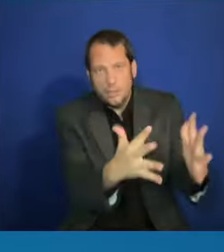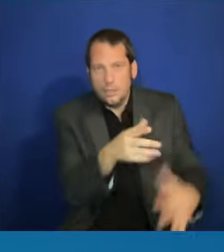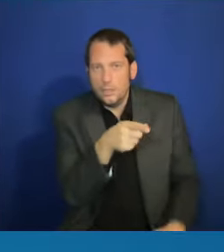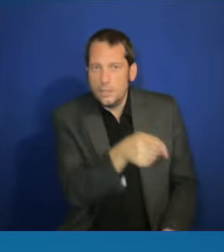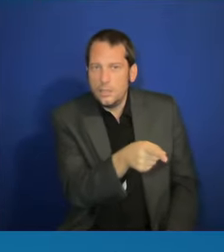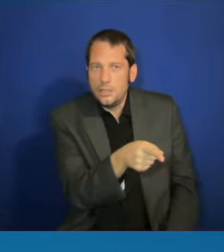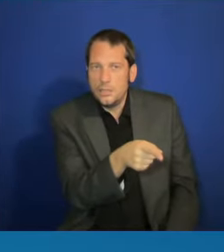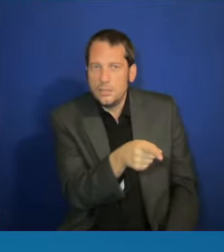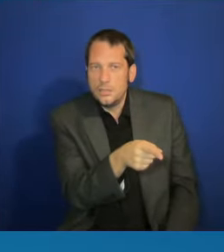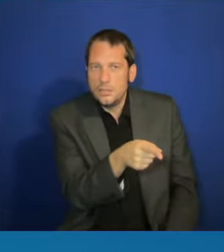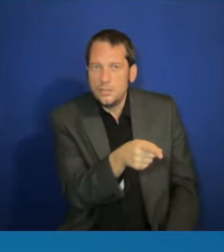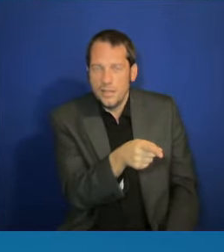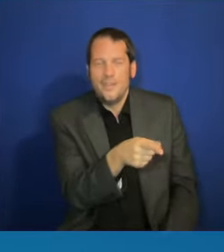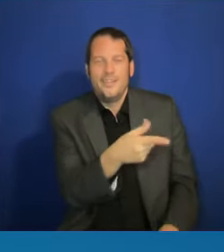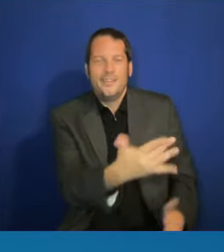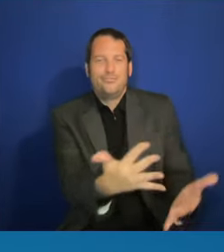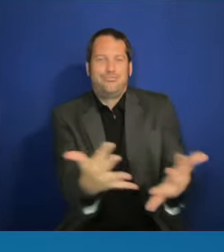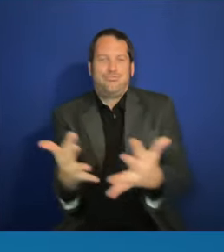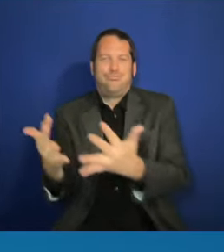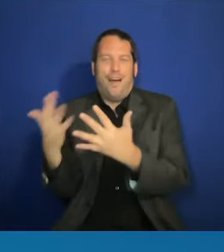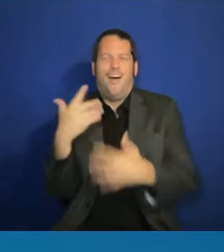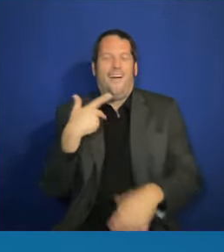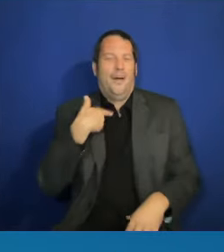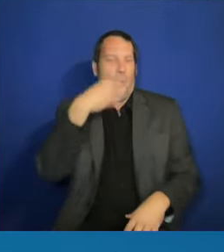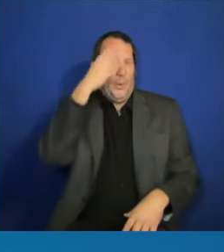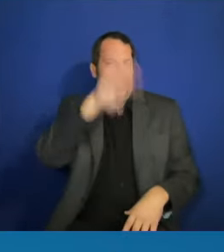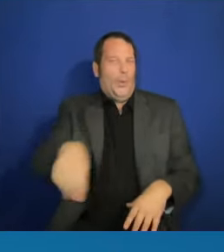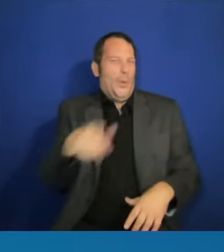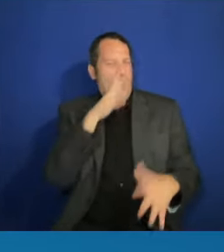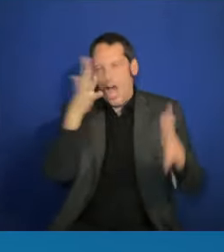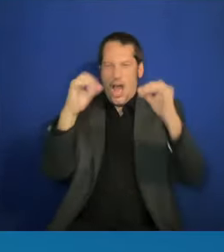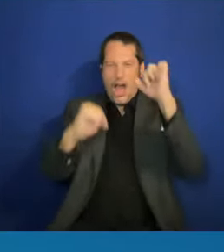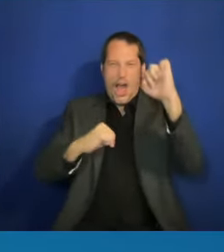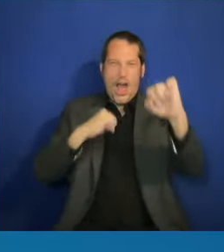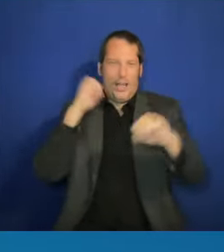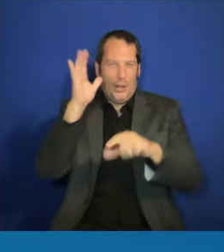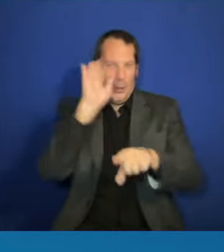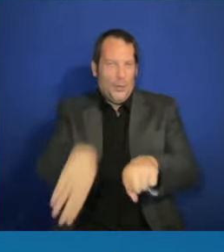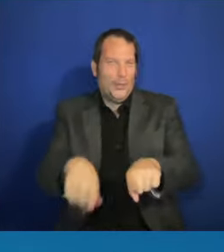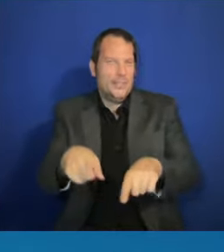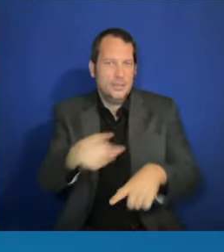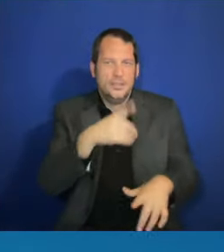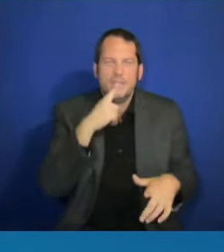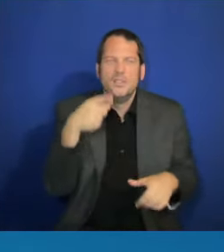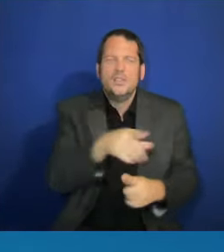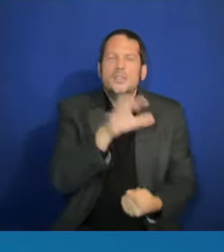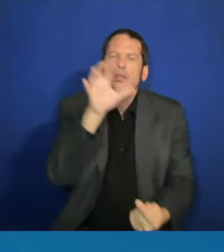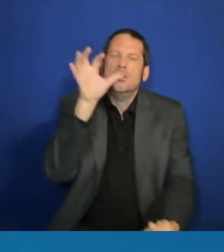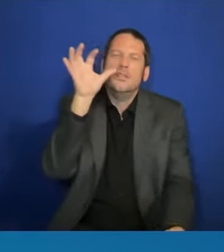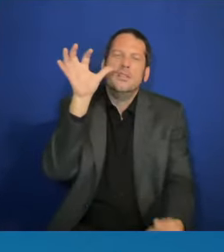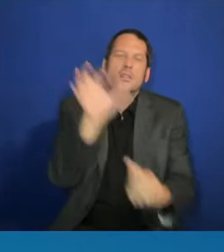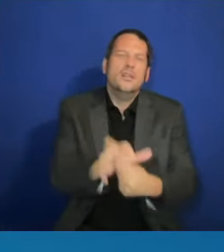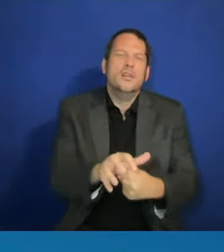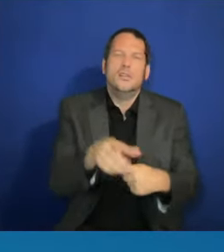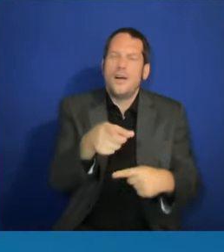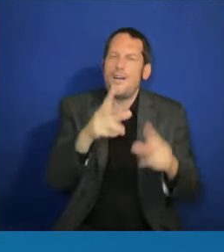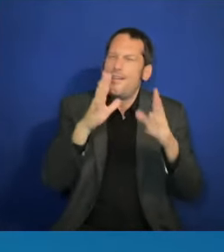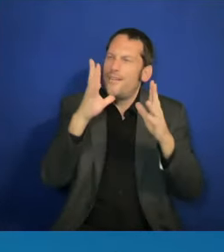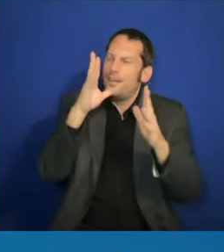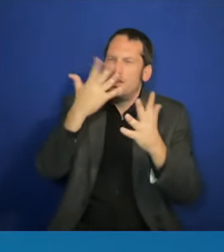They are brilliant. They are practical. They are engaged.